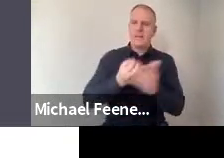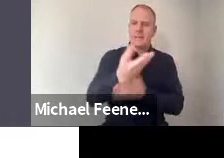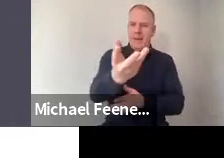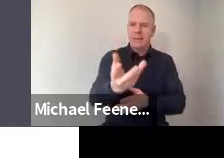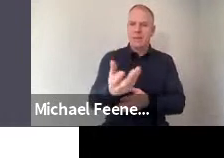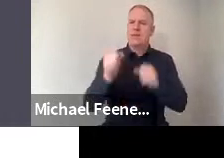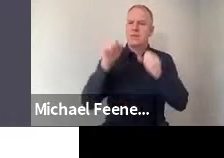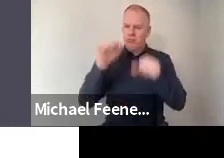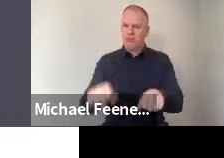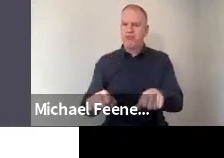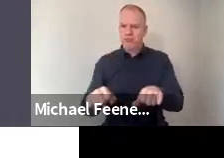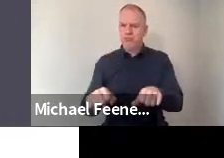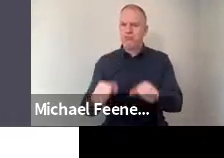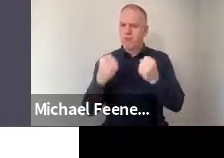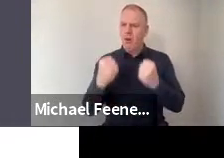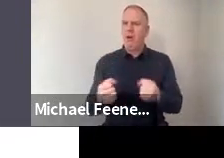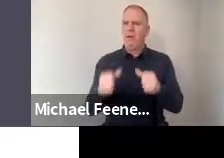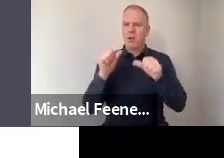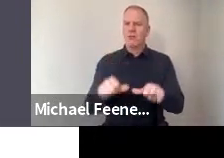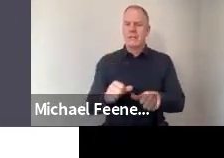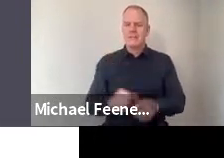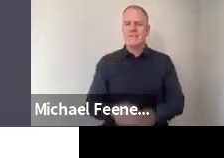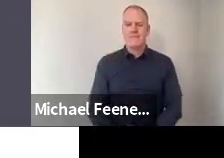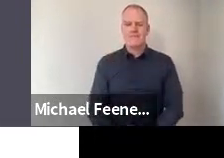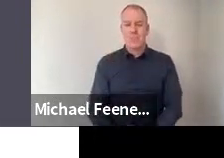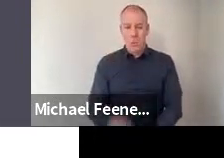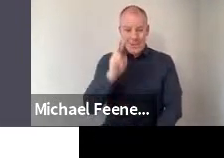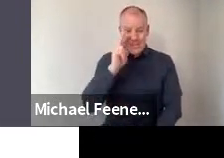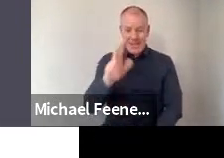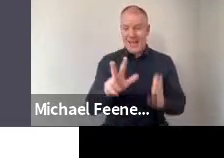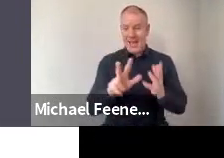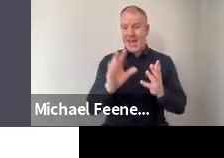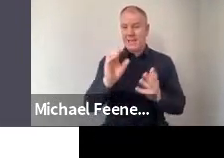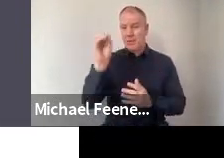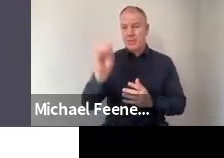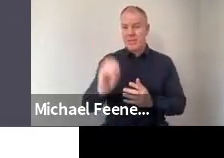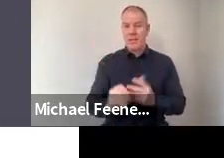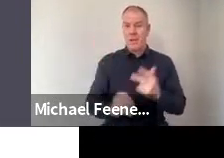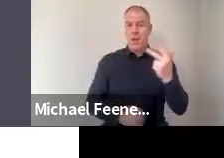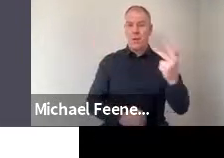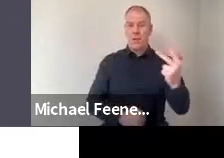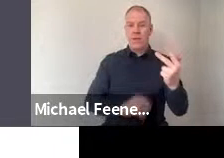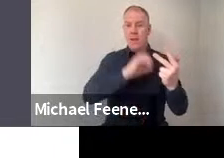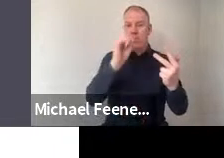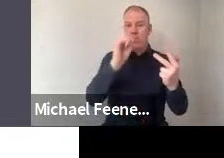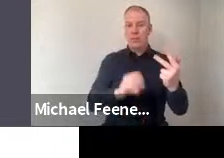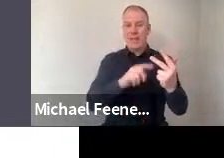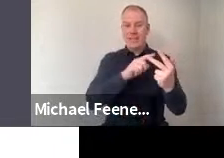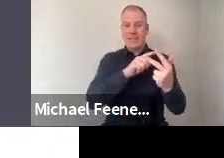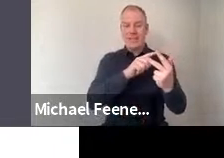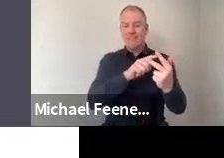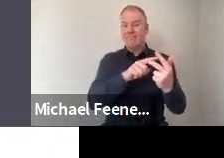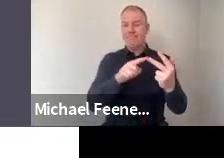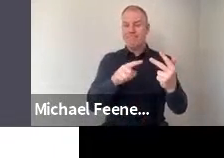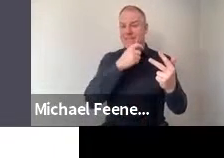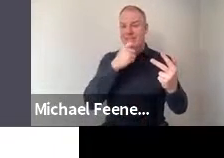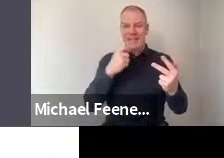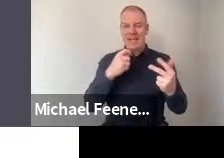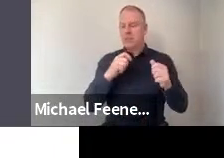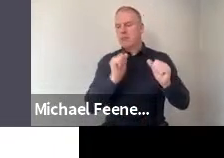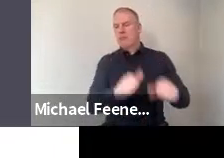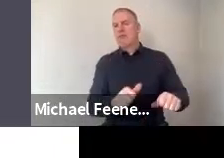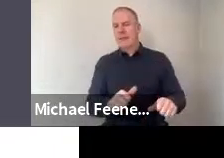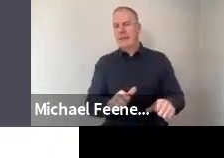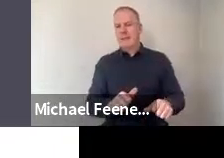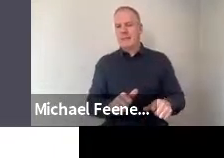very strong levels of agreement. You can see 80% agreement, only 3% of people saying, disagreeing with that